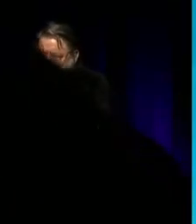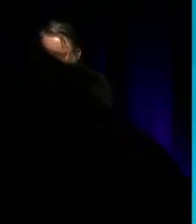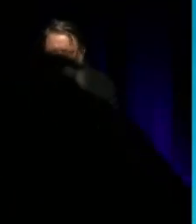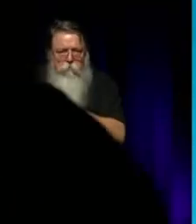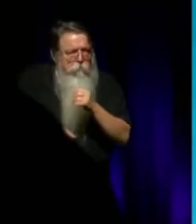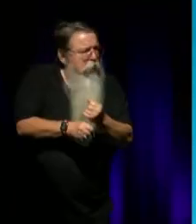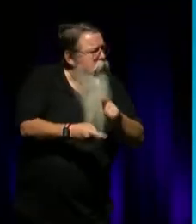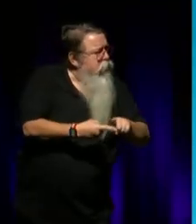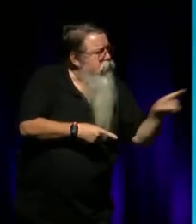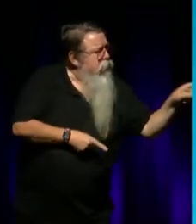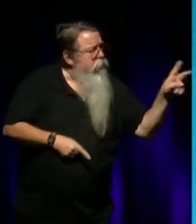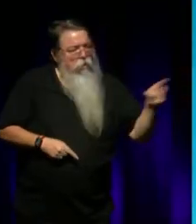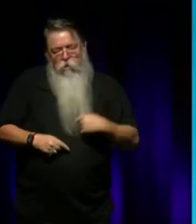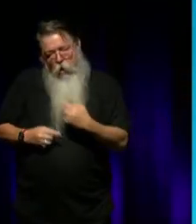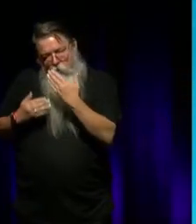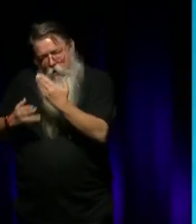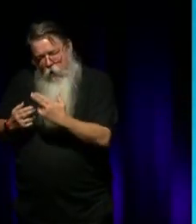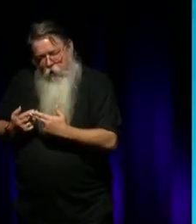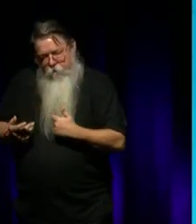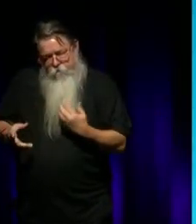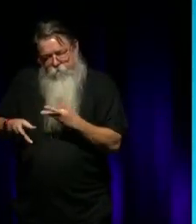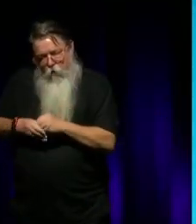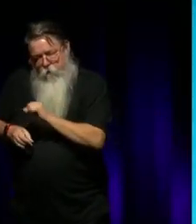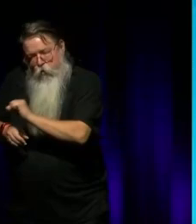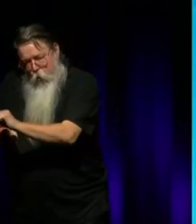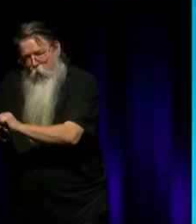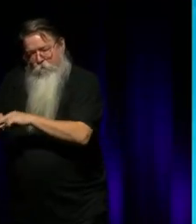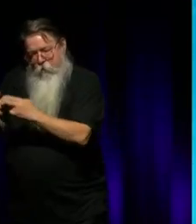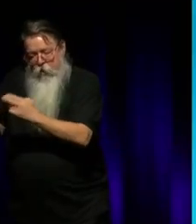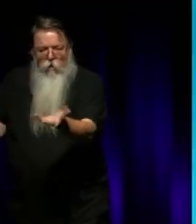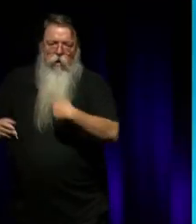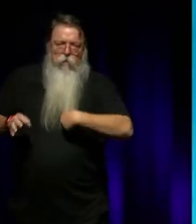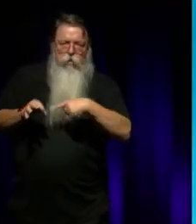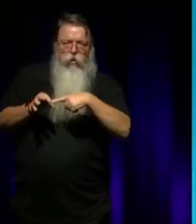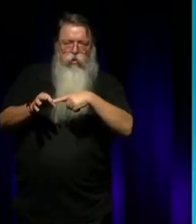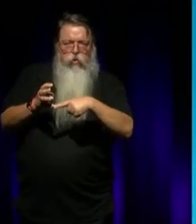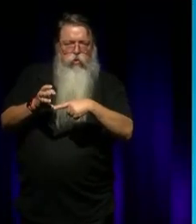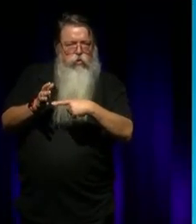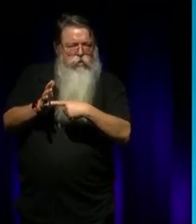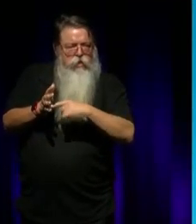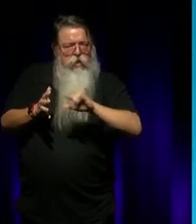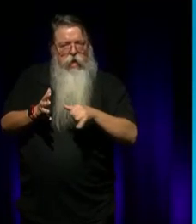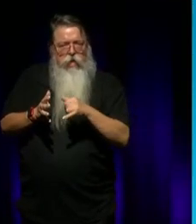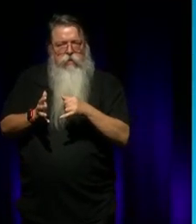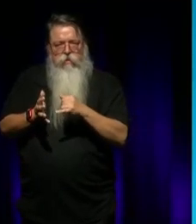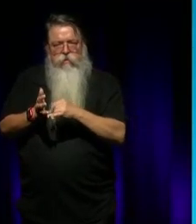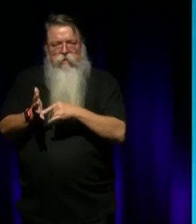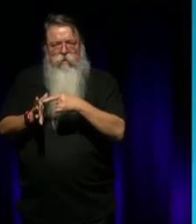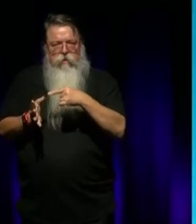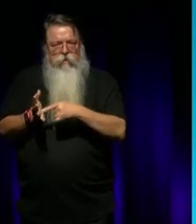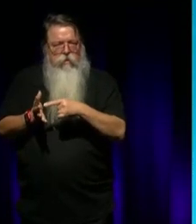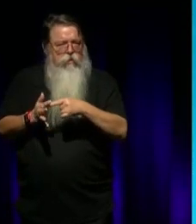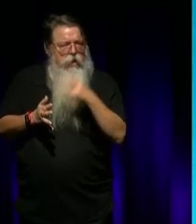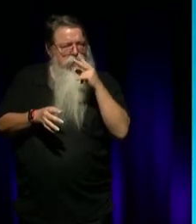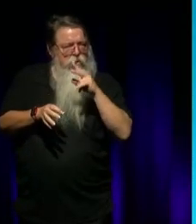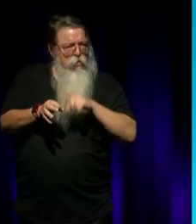I would be honoured to be a Paige. So, I'm from QUT. Along with State Library of Queensland and Queensland Library